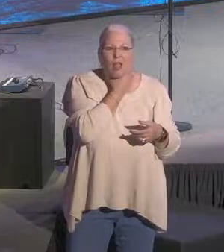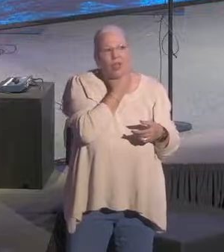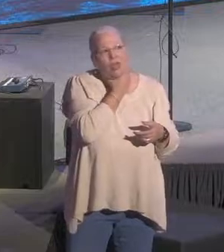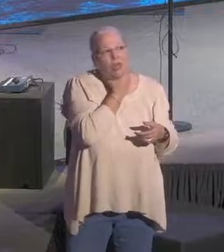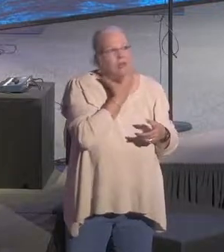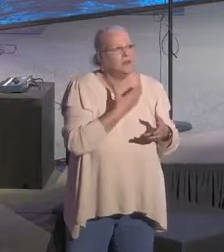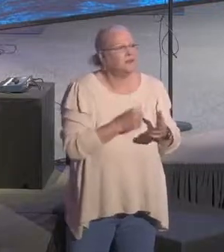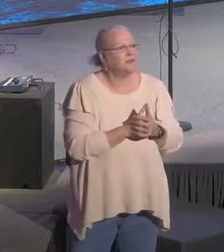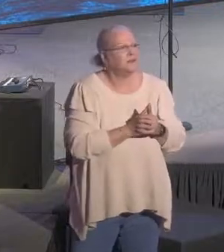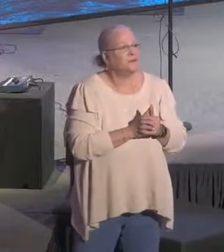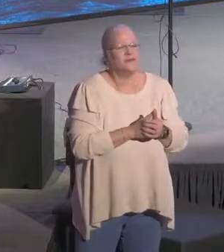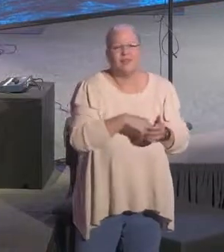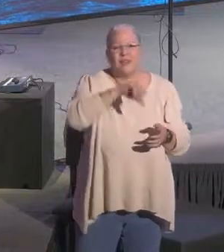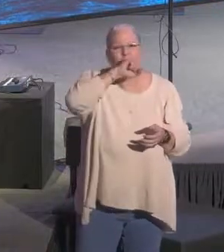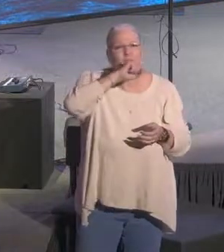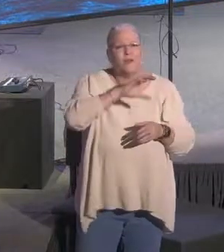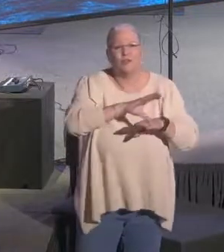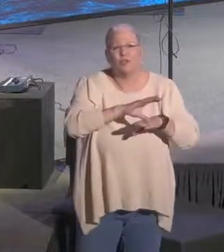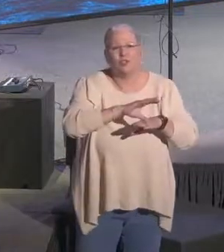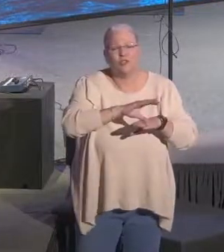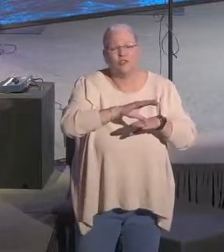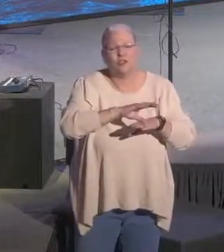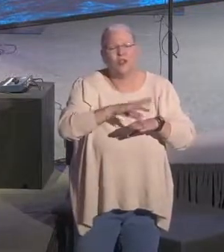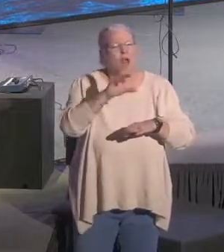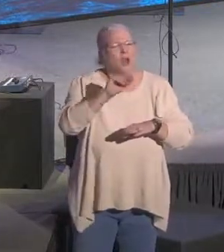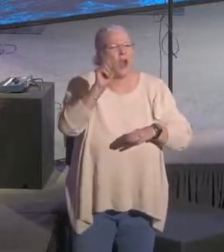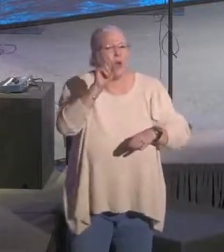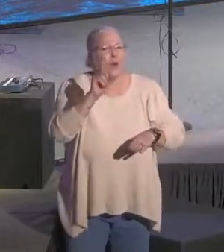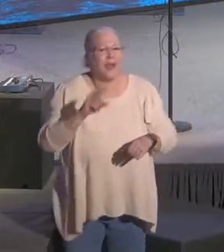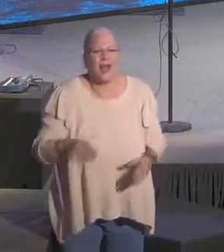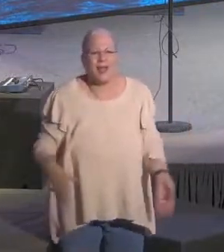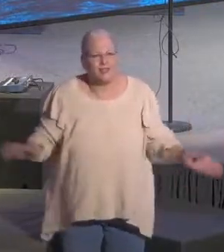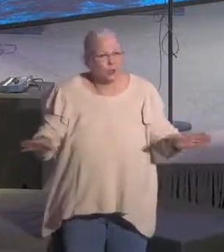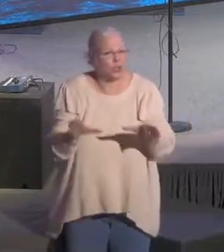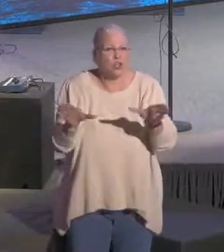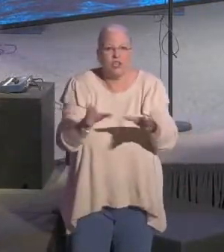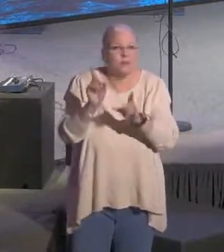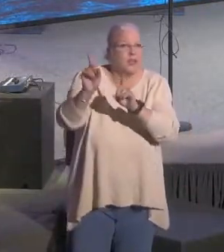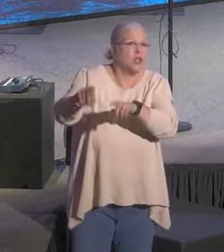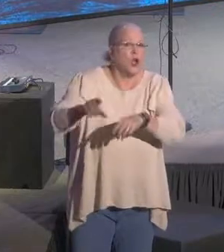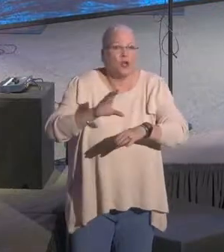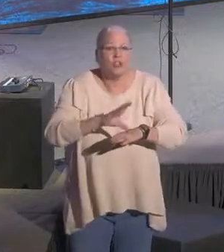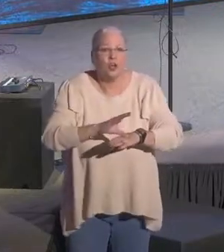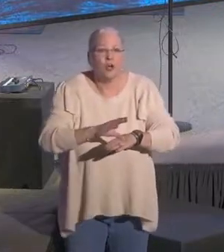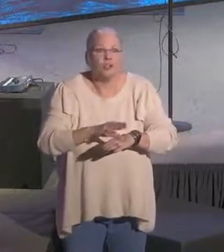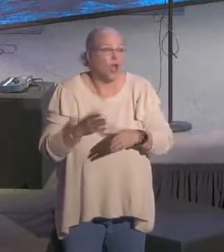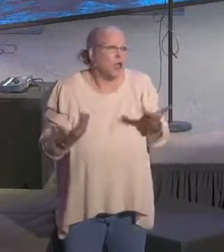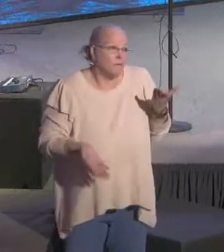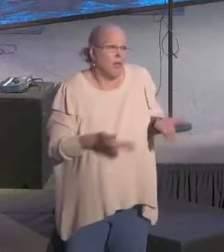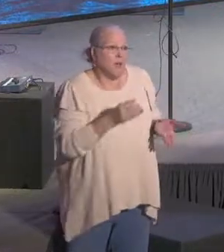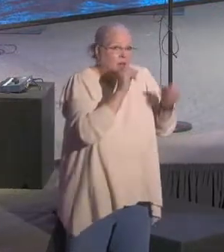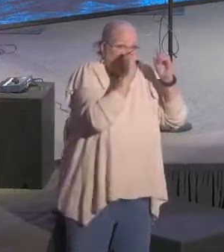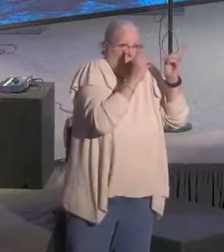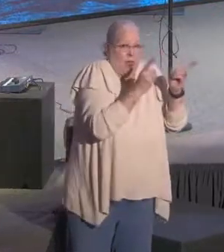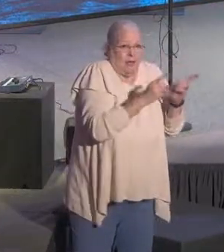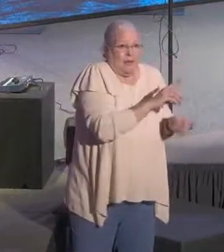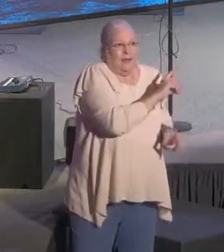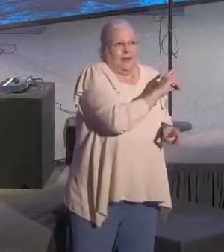but I love the church. No one has to prompt me to get up and go to church. You may have to wake me up to go other places.